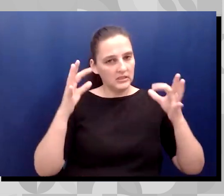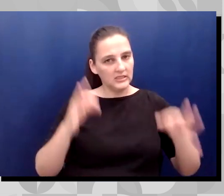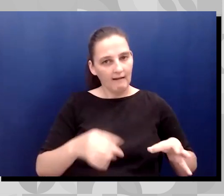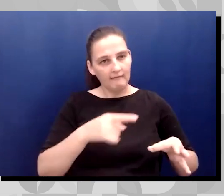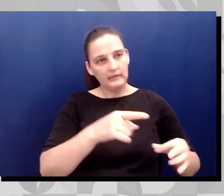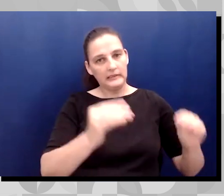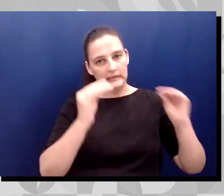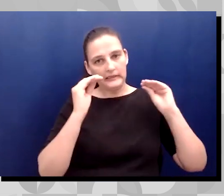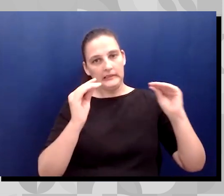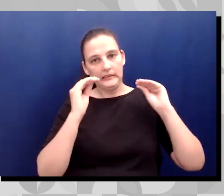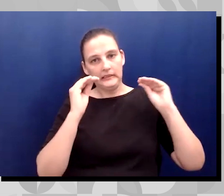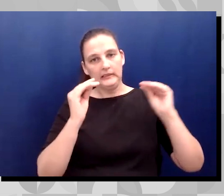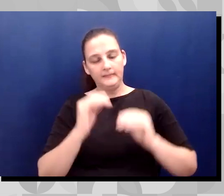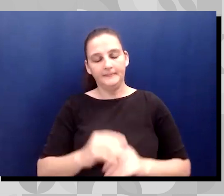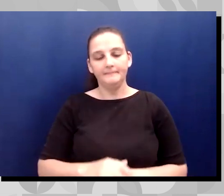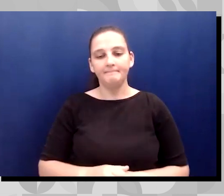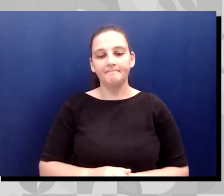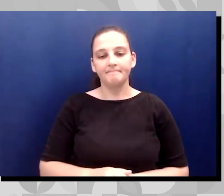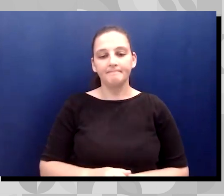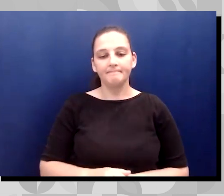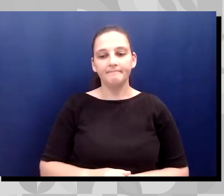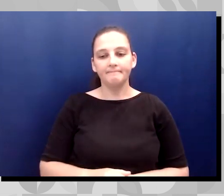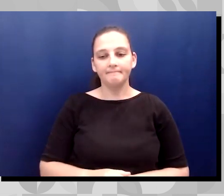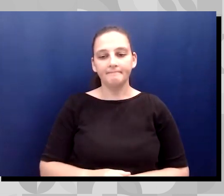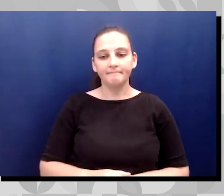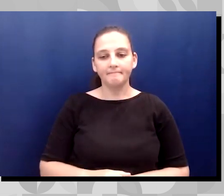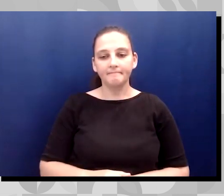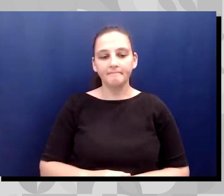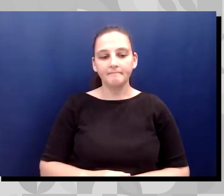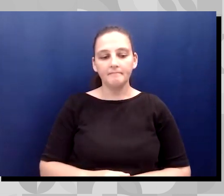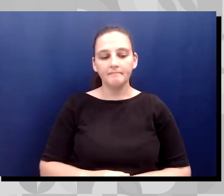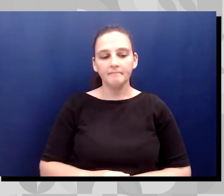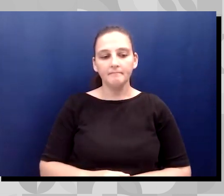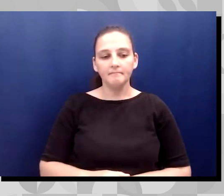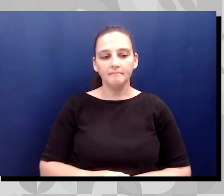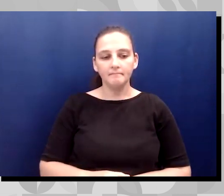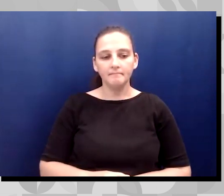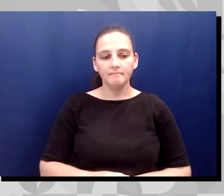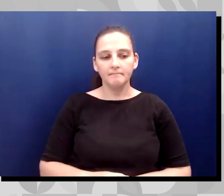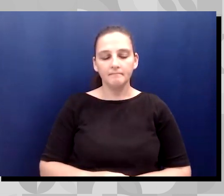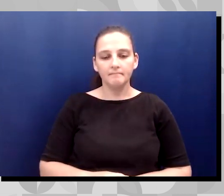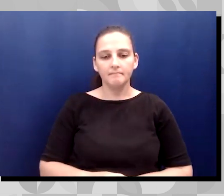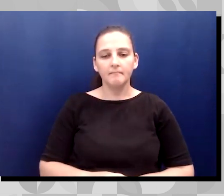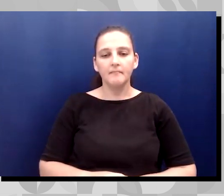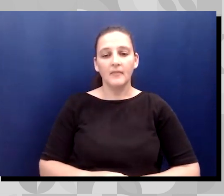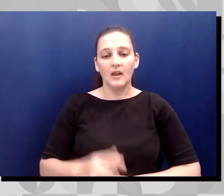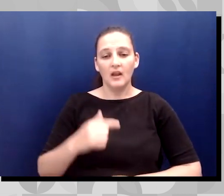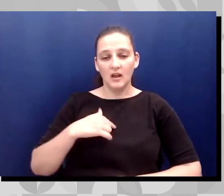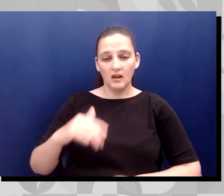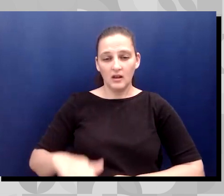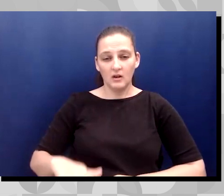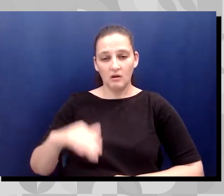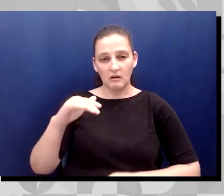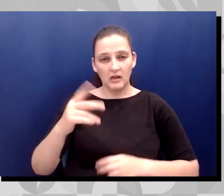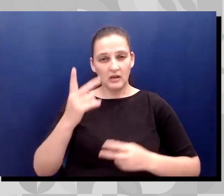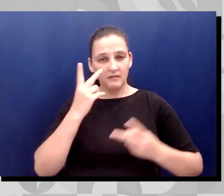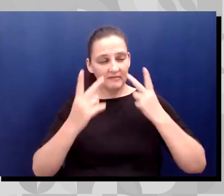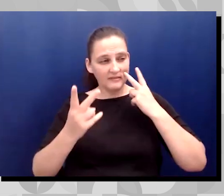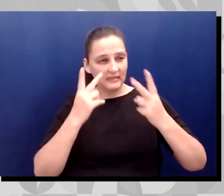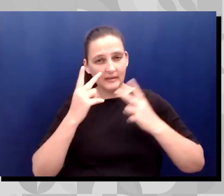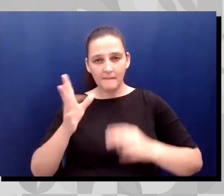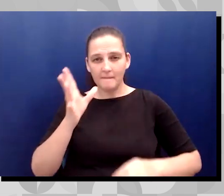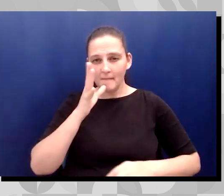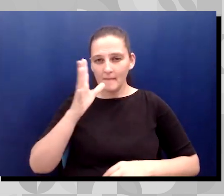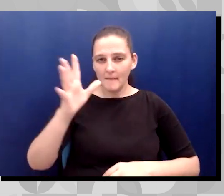I saw a way that my parents never gave up and always